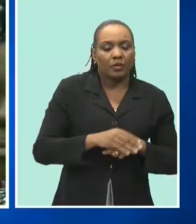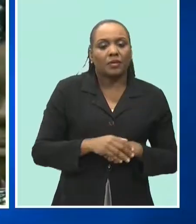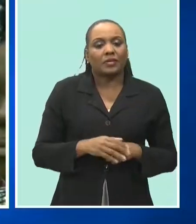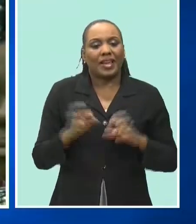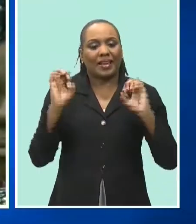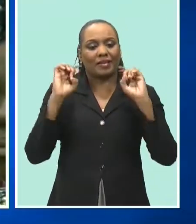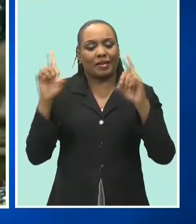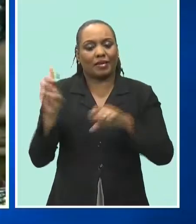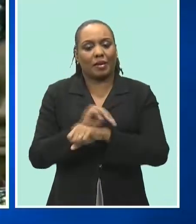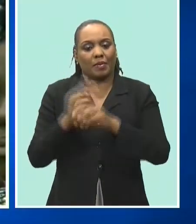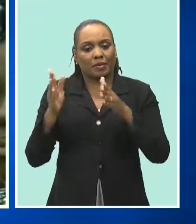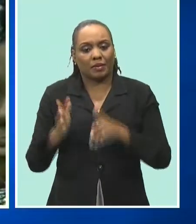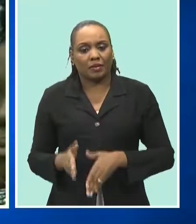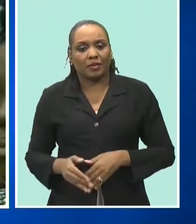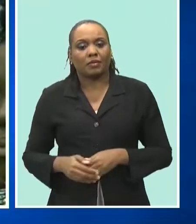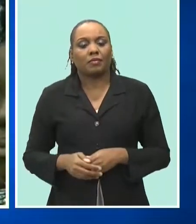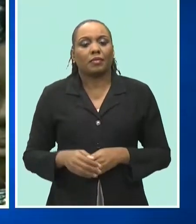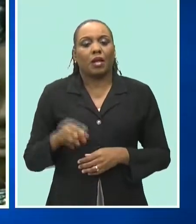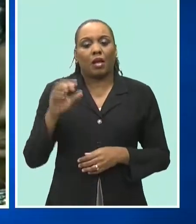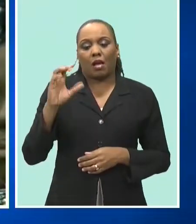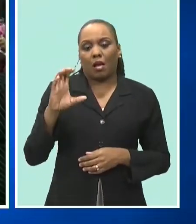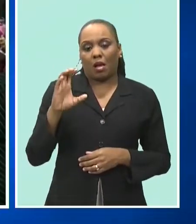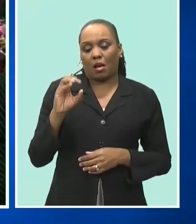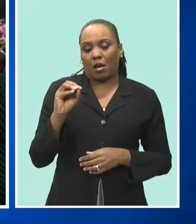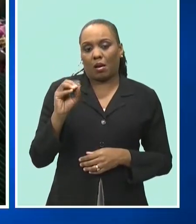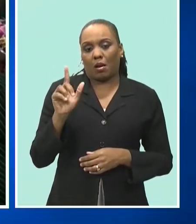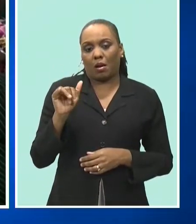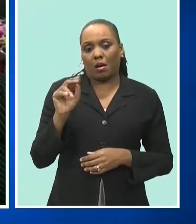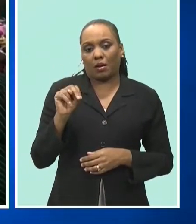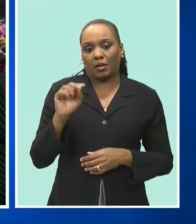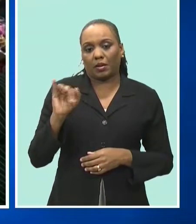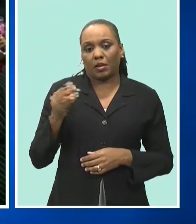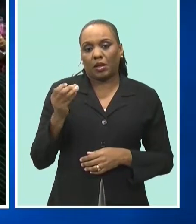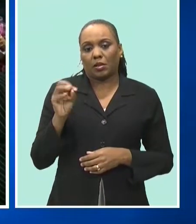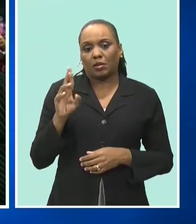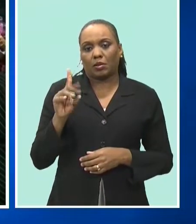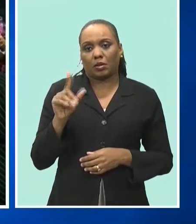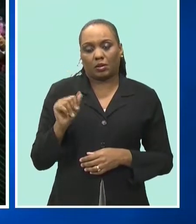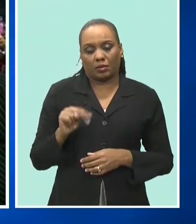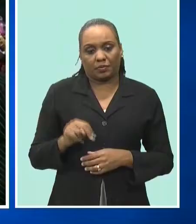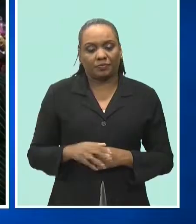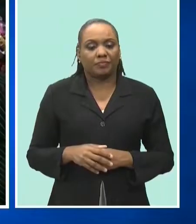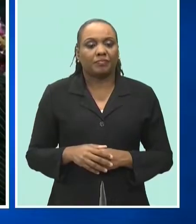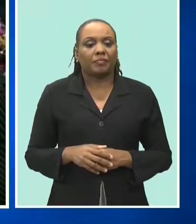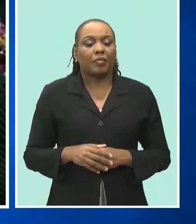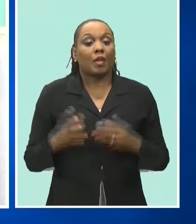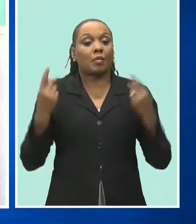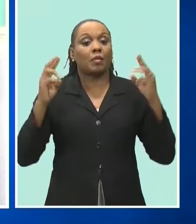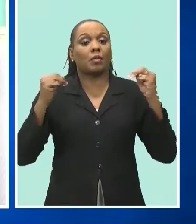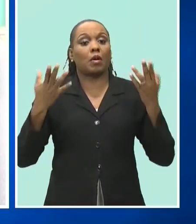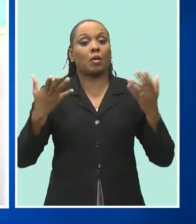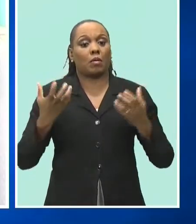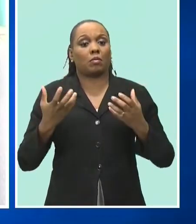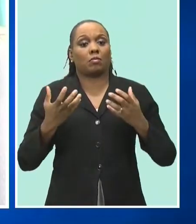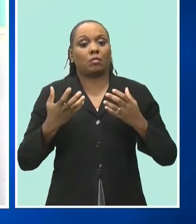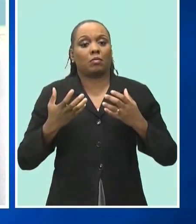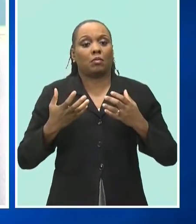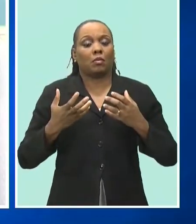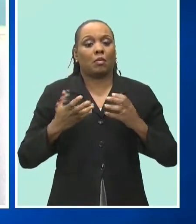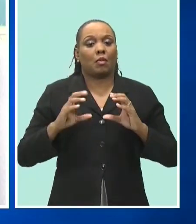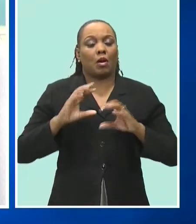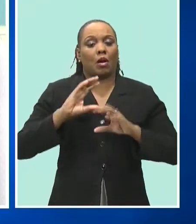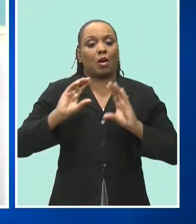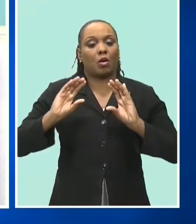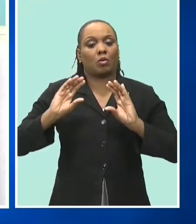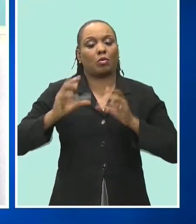education minister santi bradshaw from the onset prime minister motley calls for the reinstitution of the spite stone task force